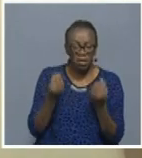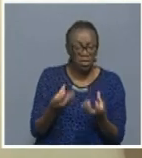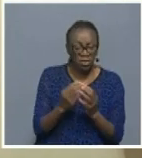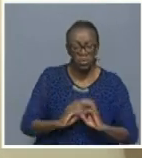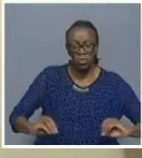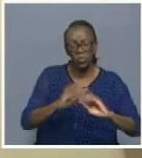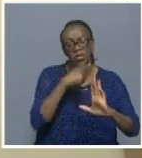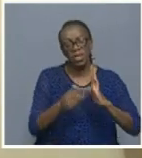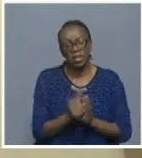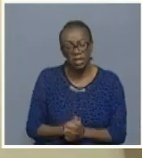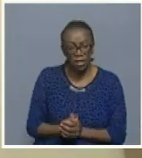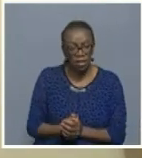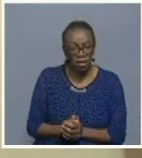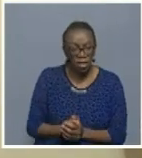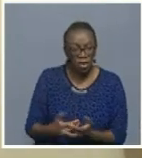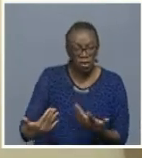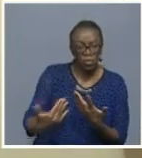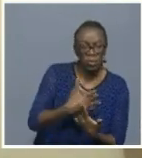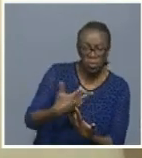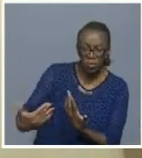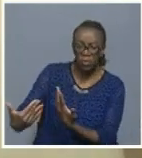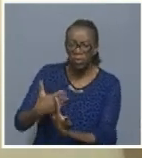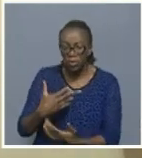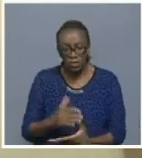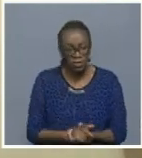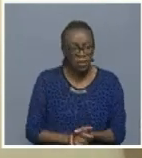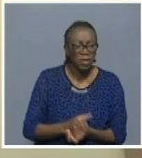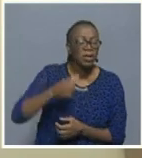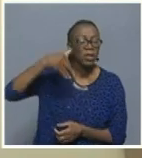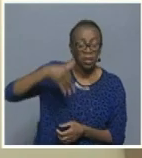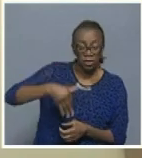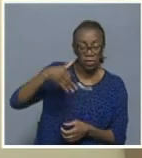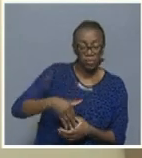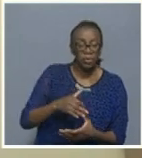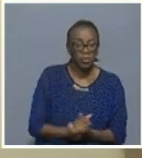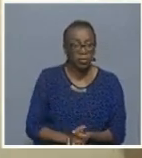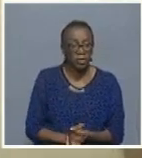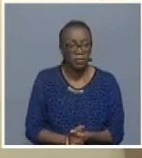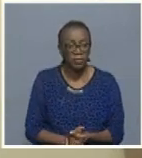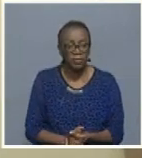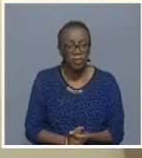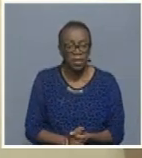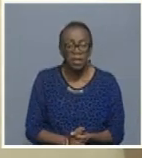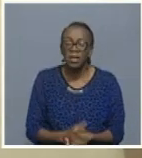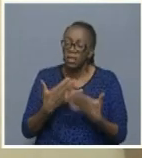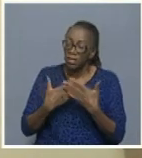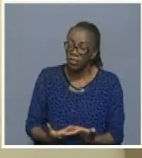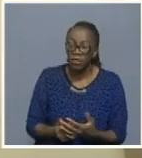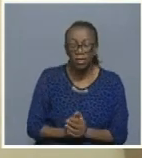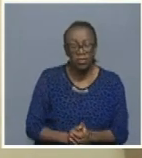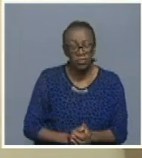keep our members, the Namibian police and defense force all the time, all the day